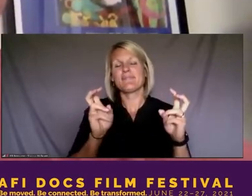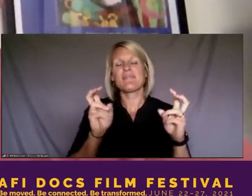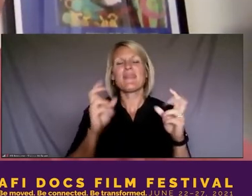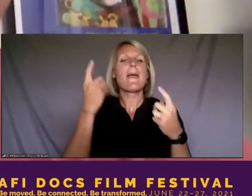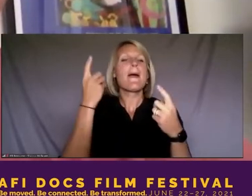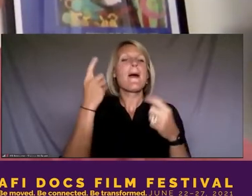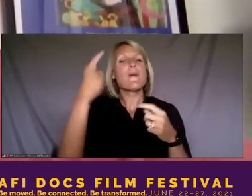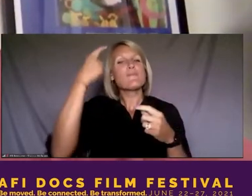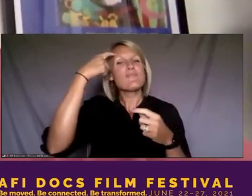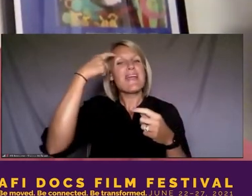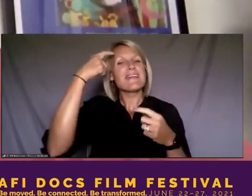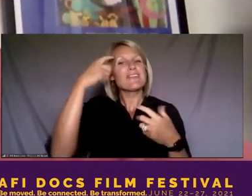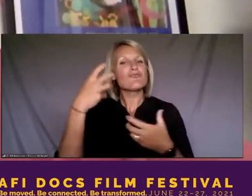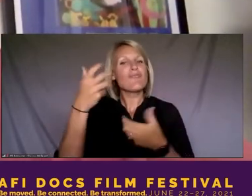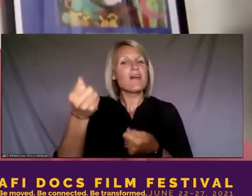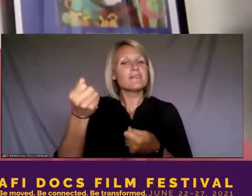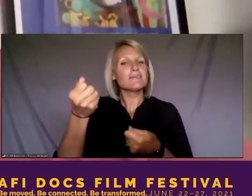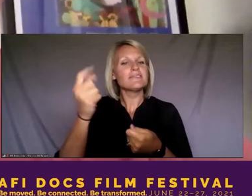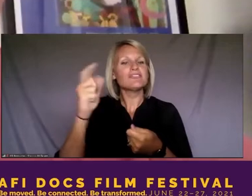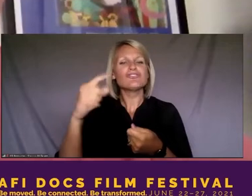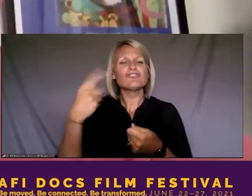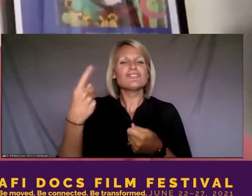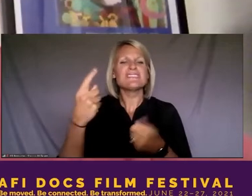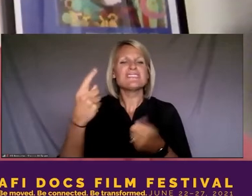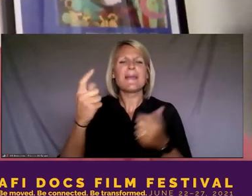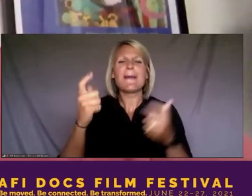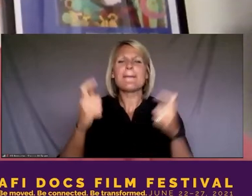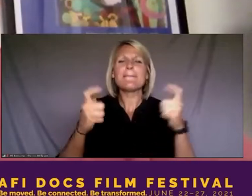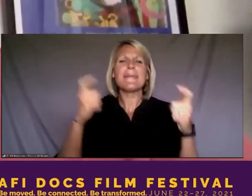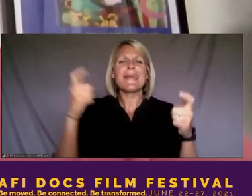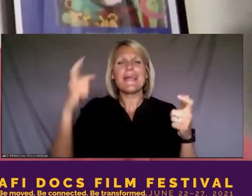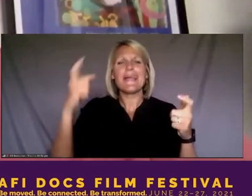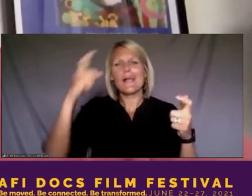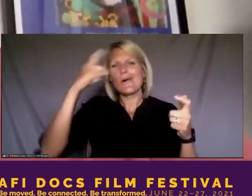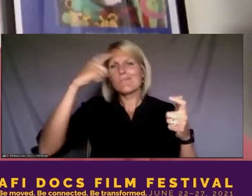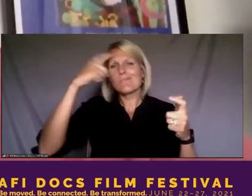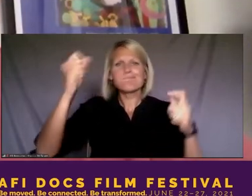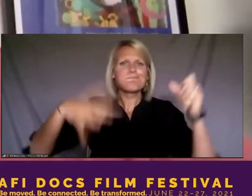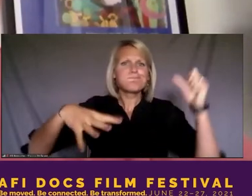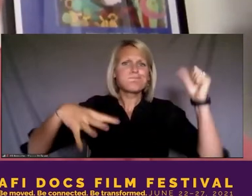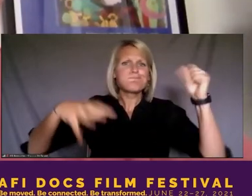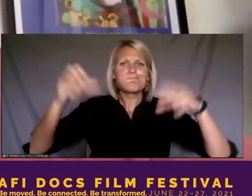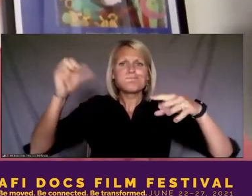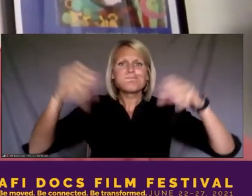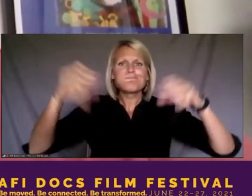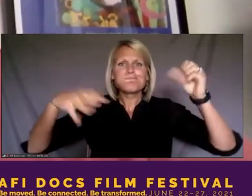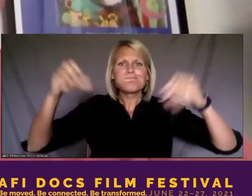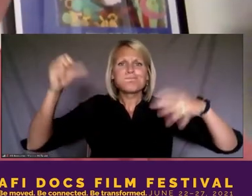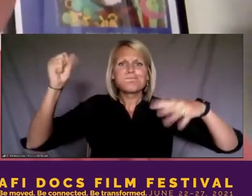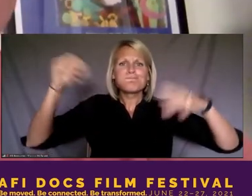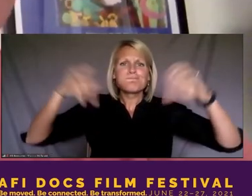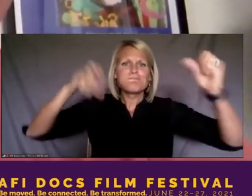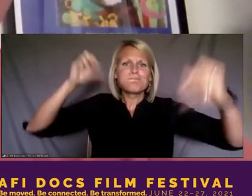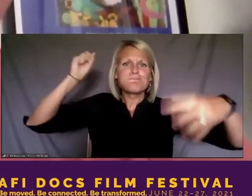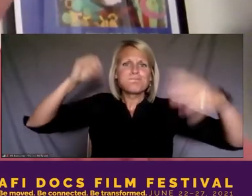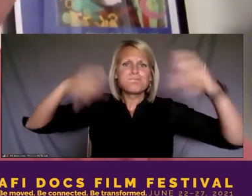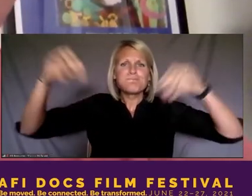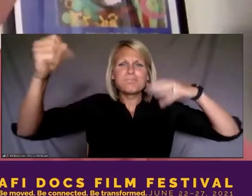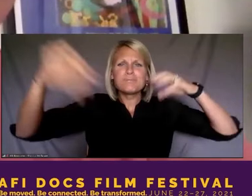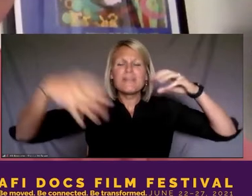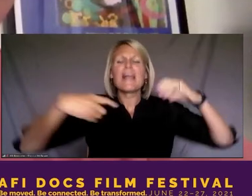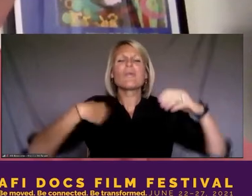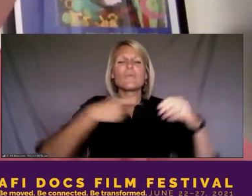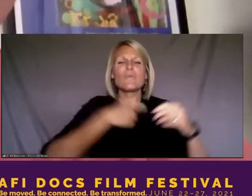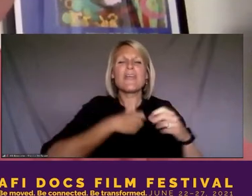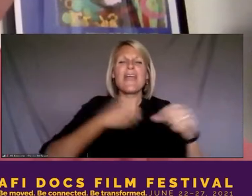basically just a big strategy brainstorming meeting. And we gathered some folks, we gathered folks involved with the film,